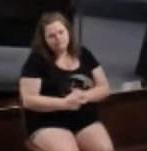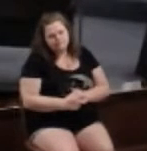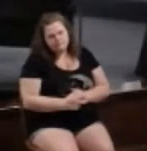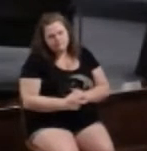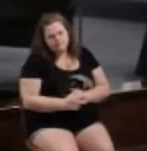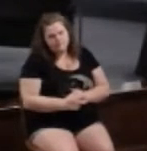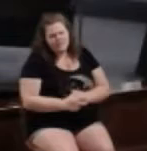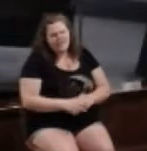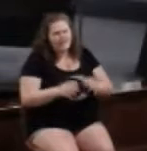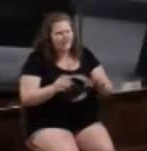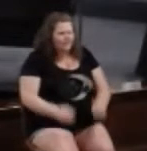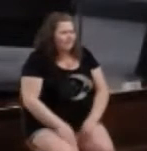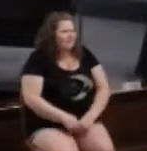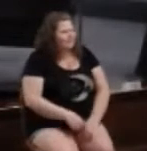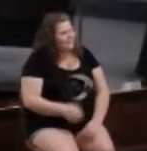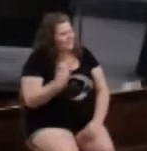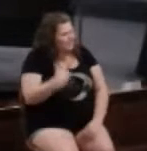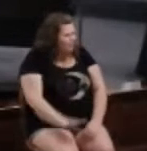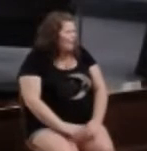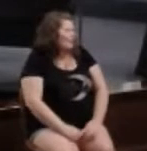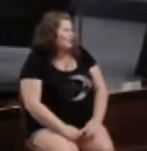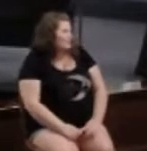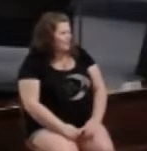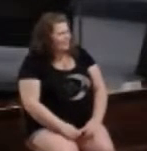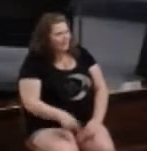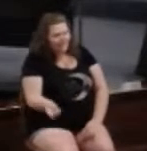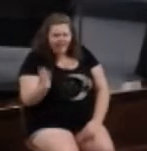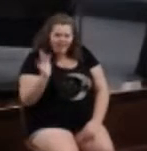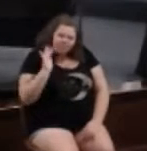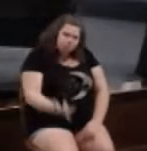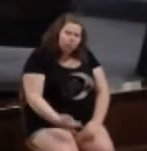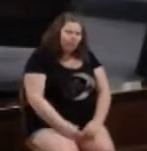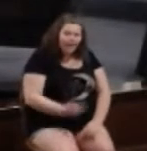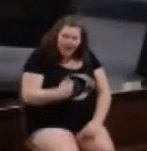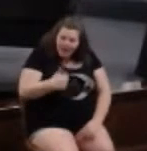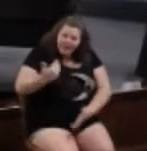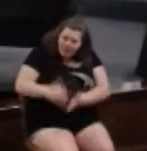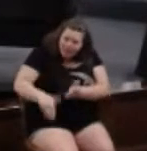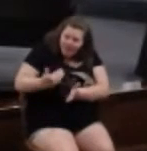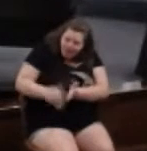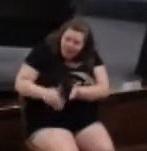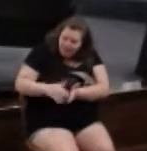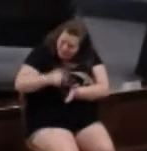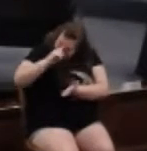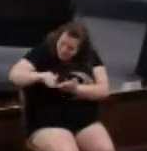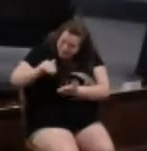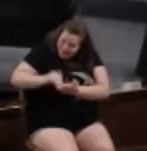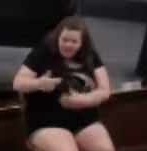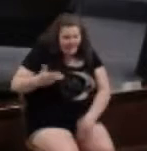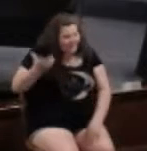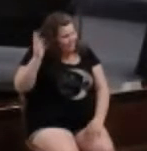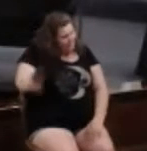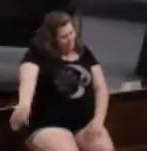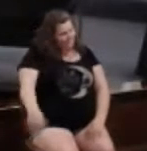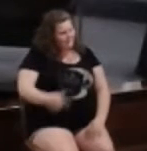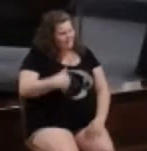But I don't want to. Come on, pastor. He just irritates me. I've forgiven him five times. I'm not doing it again. Really?